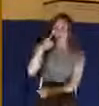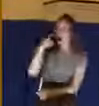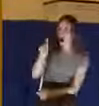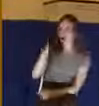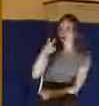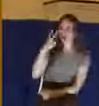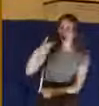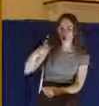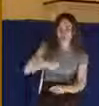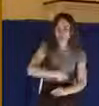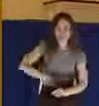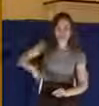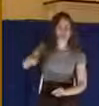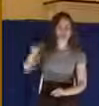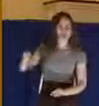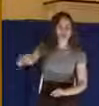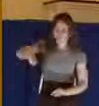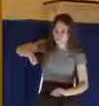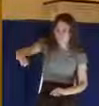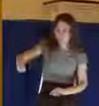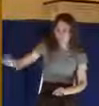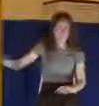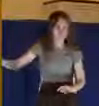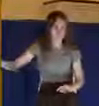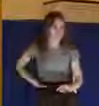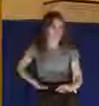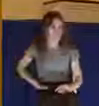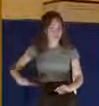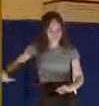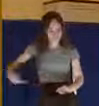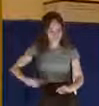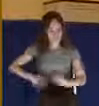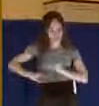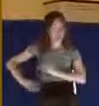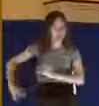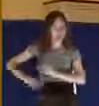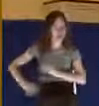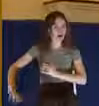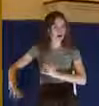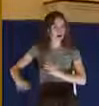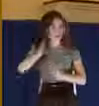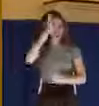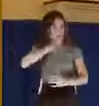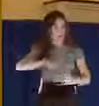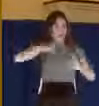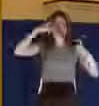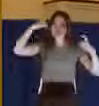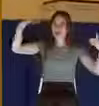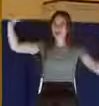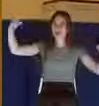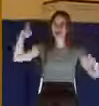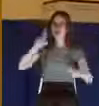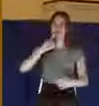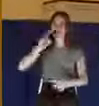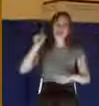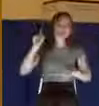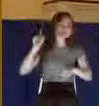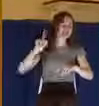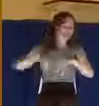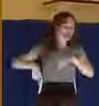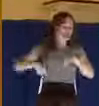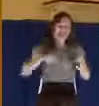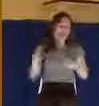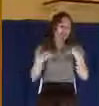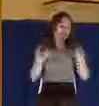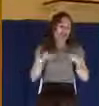sword as it was thrust into his side. All these things was more than he could bear. And so